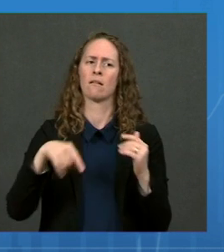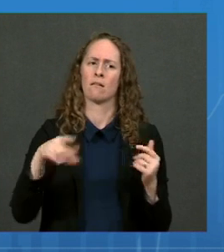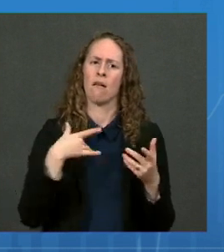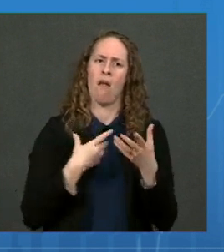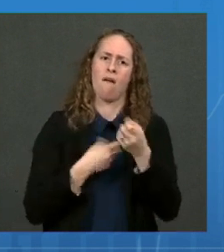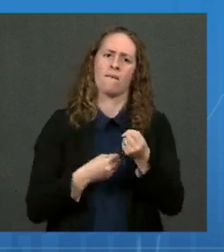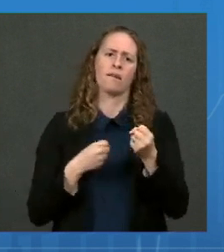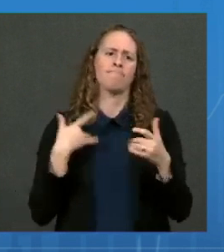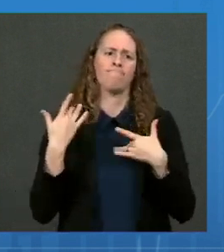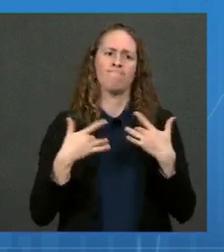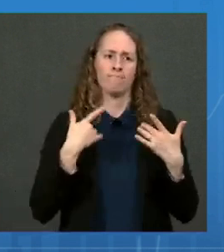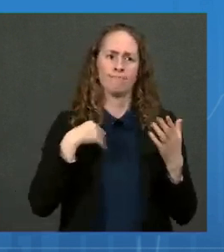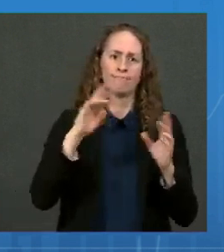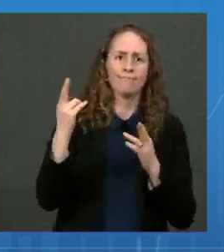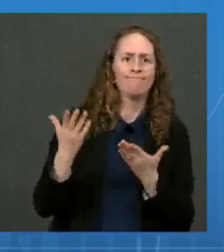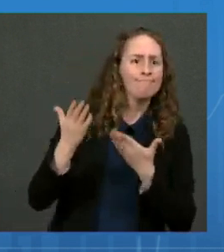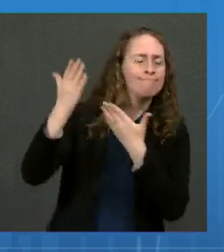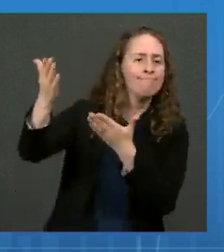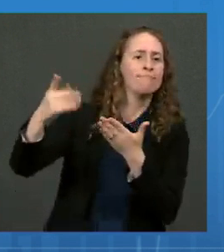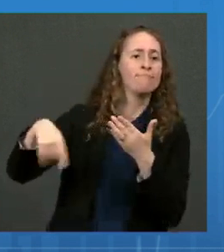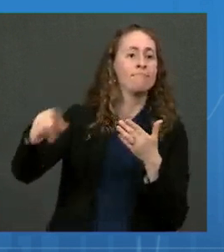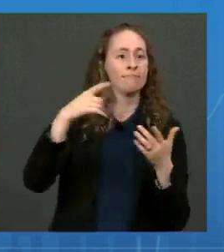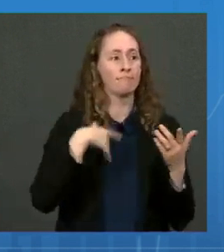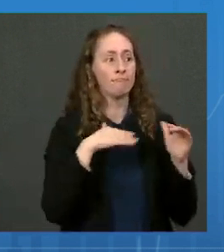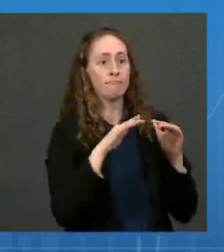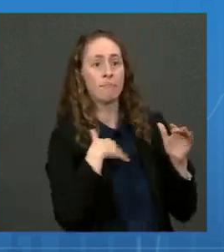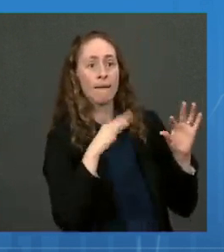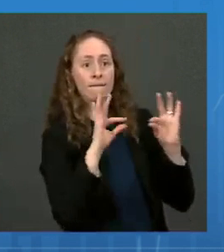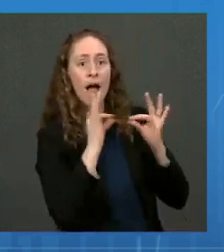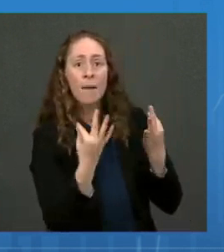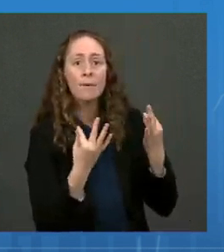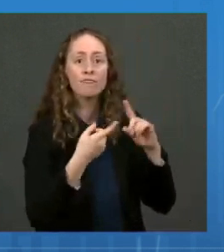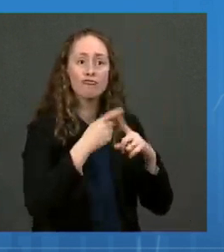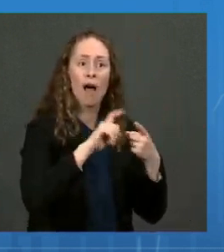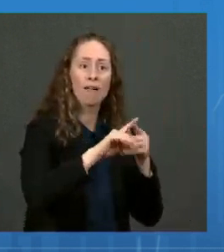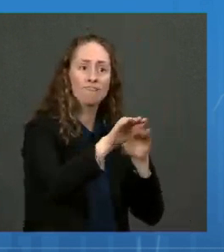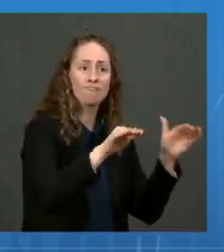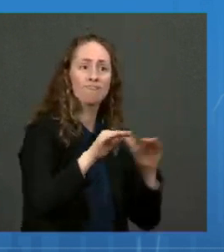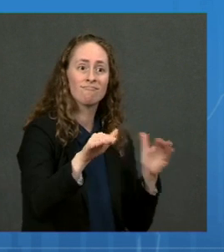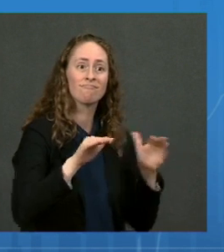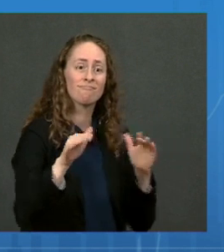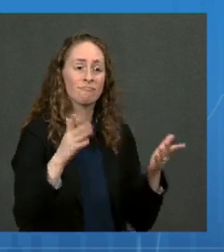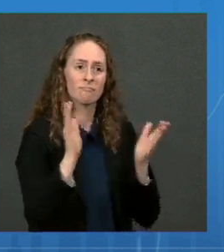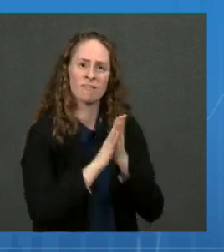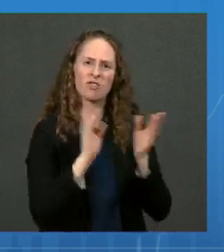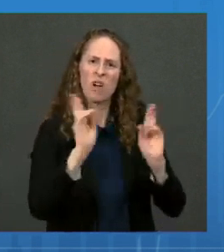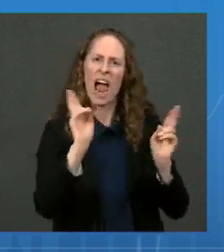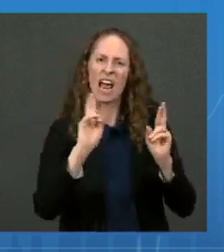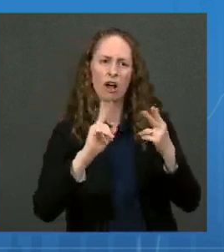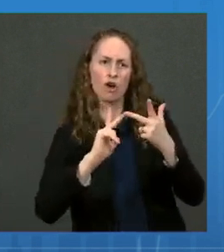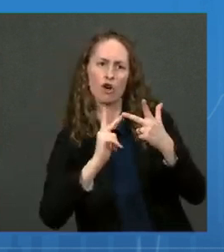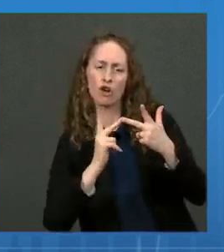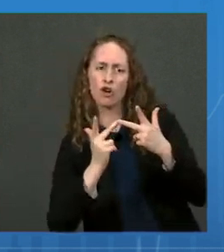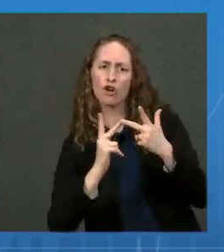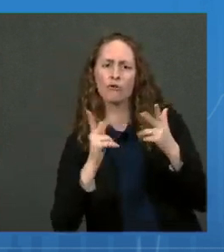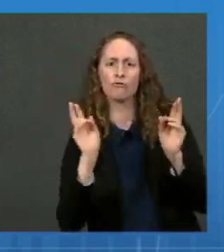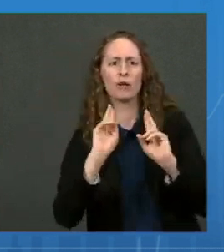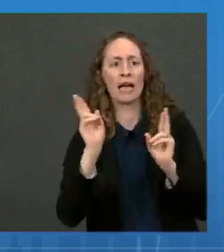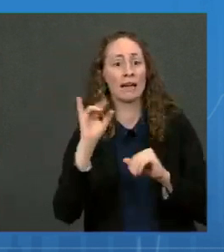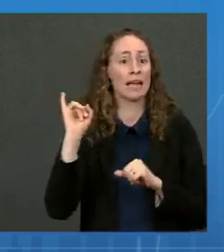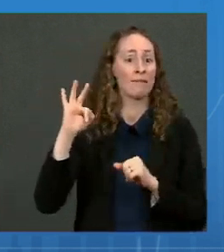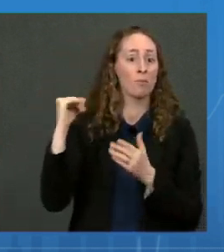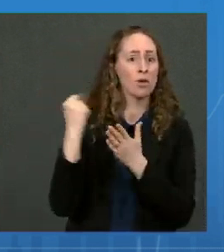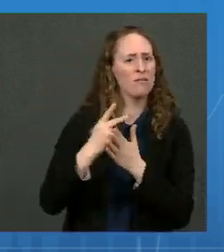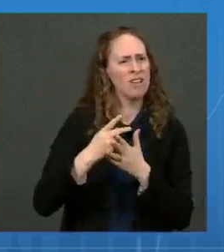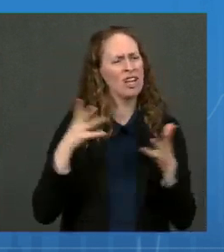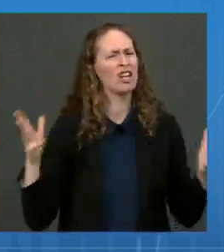recommend to my eligible family members and friends that they get their Moderna and J&J booster shot if it's authorized. It's why I will